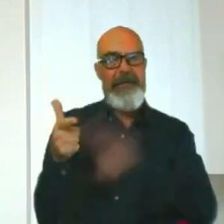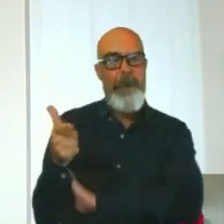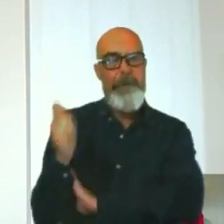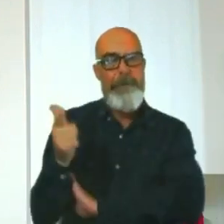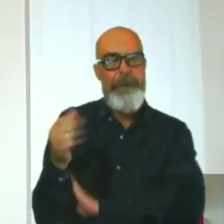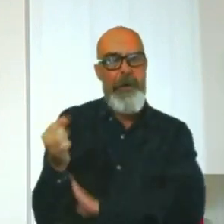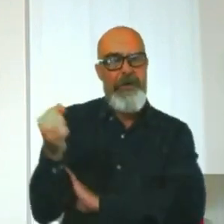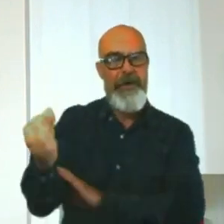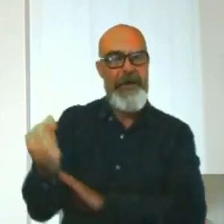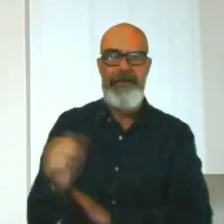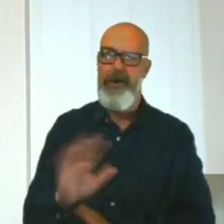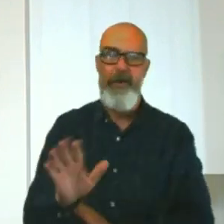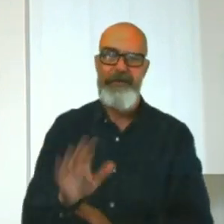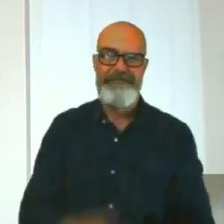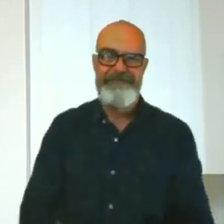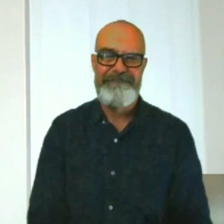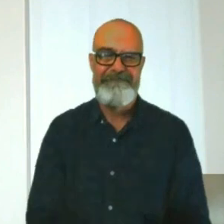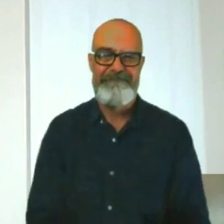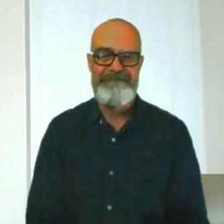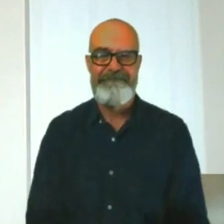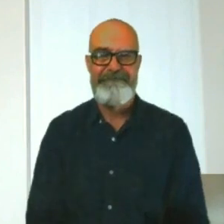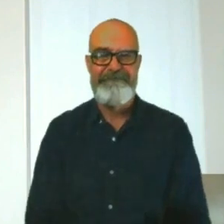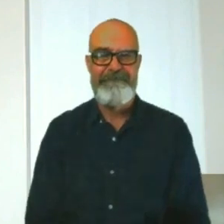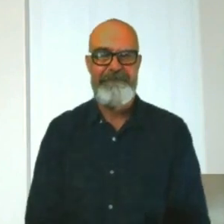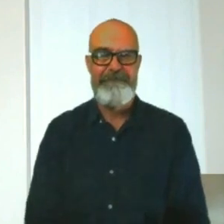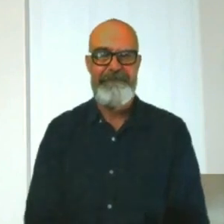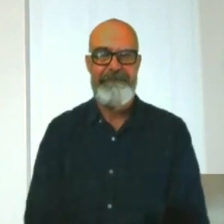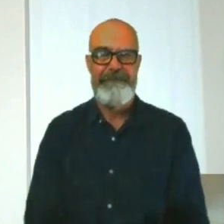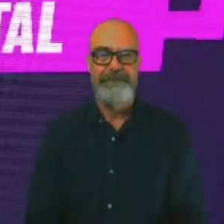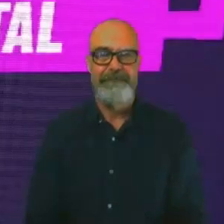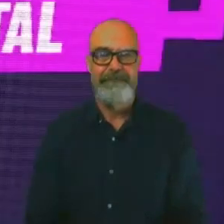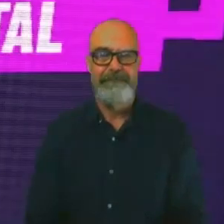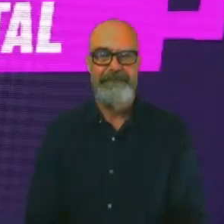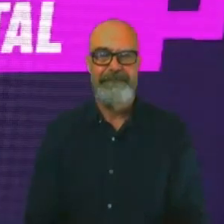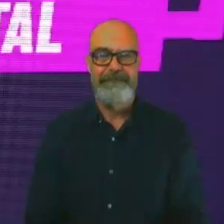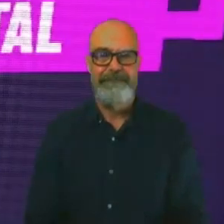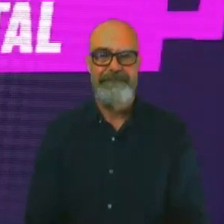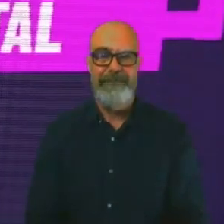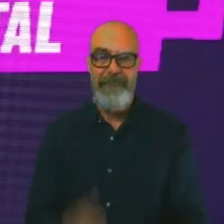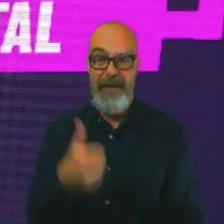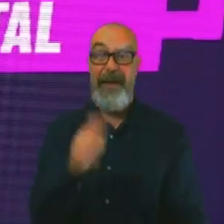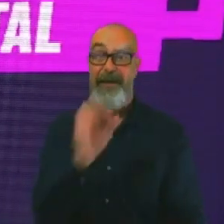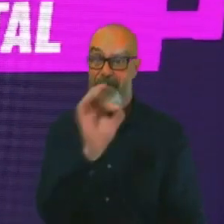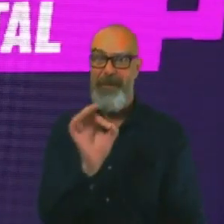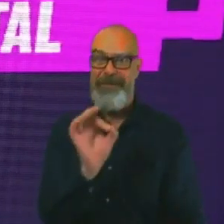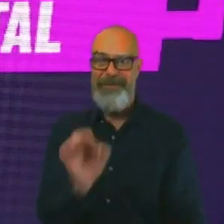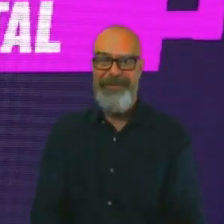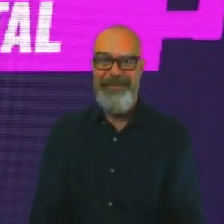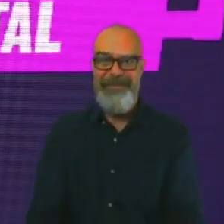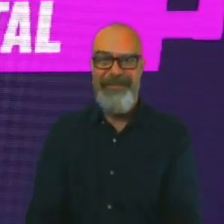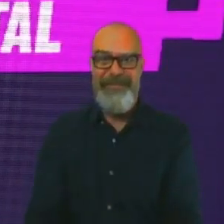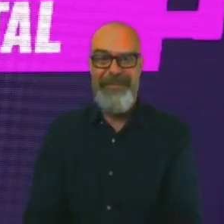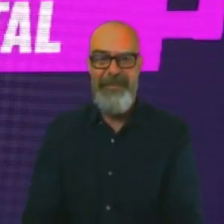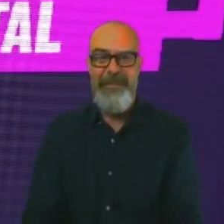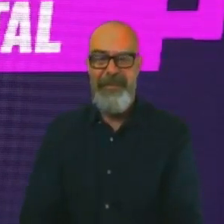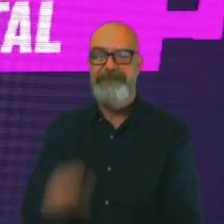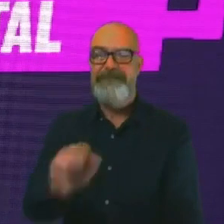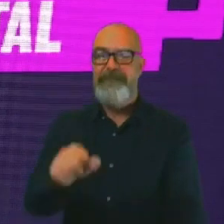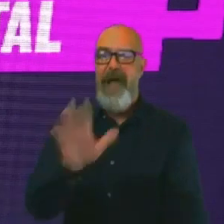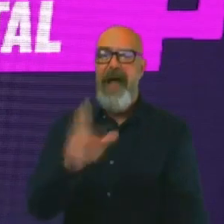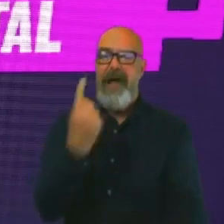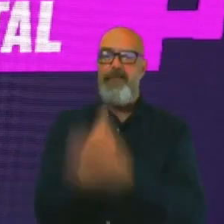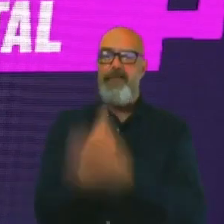running times. And I don't think it would. It's a cracking question, though, isn't it? It's a very good one that I will take away and come back with.